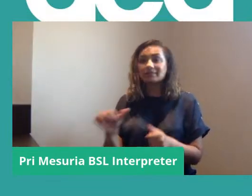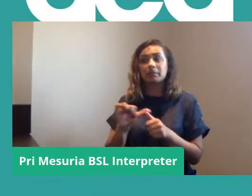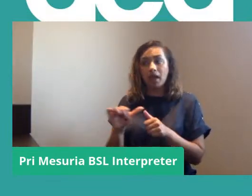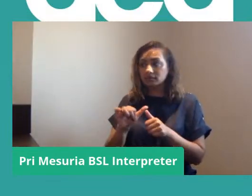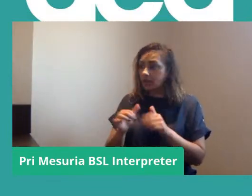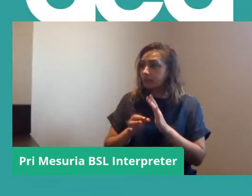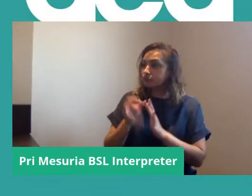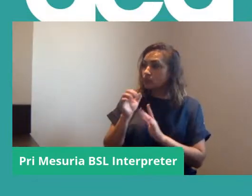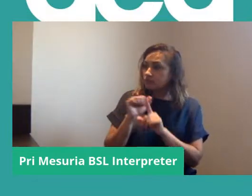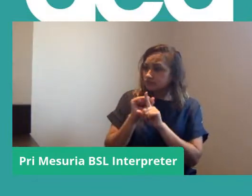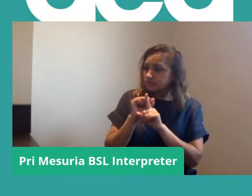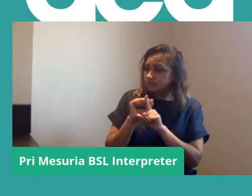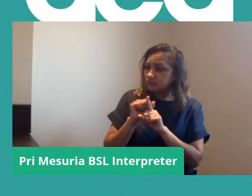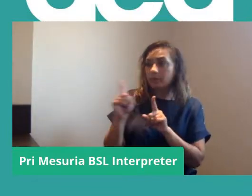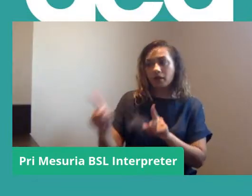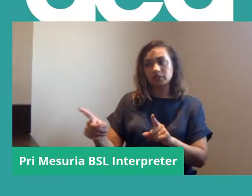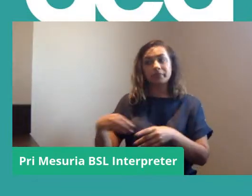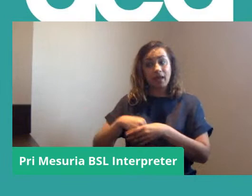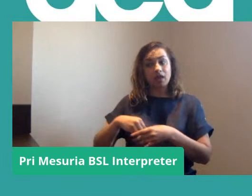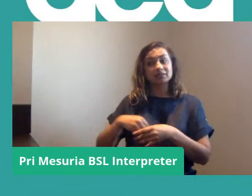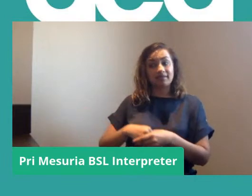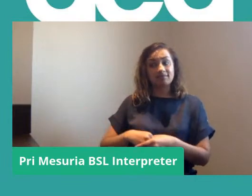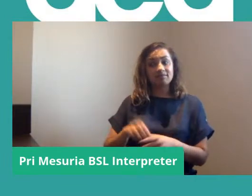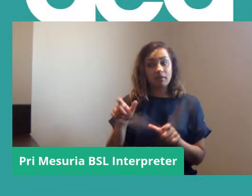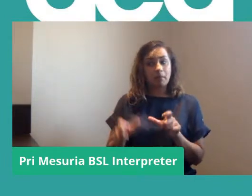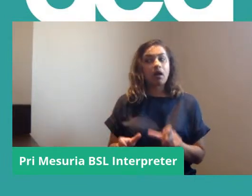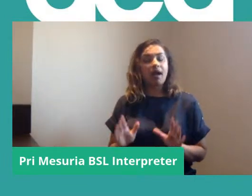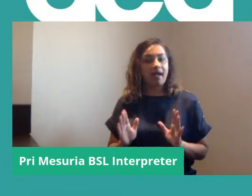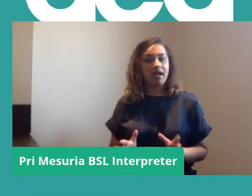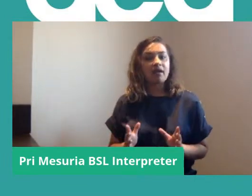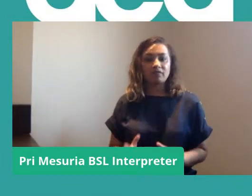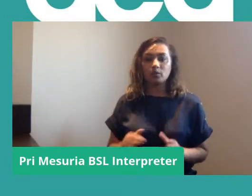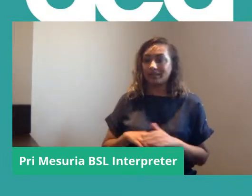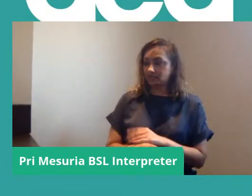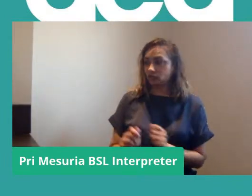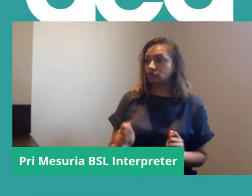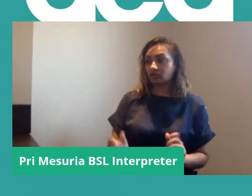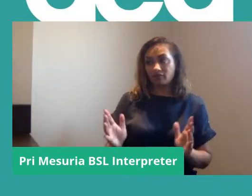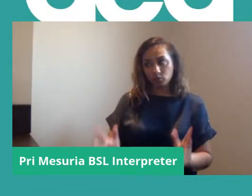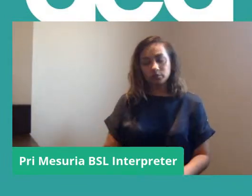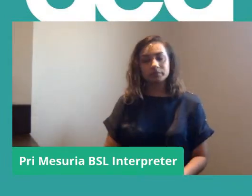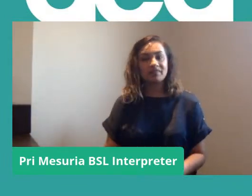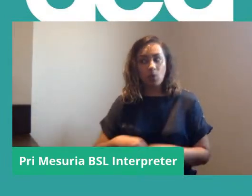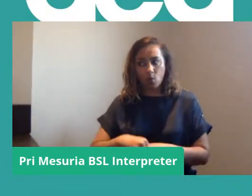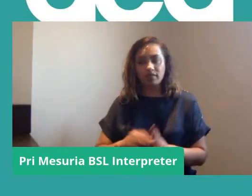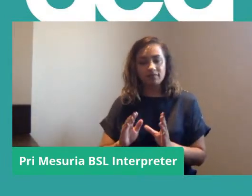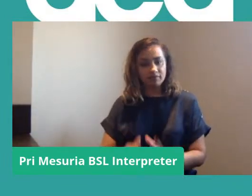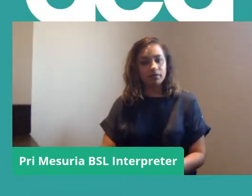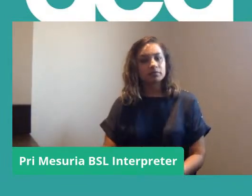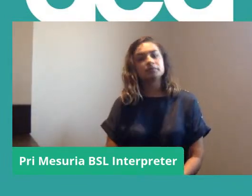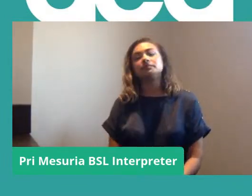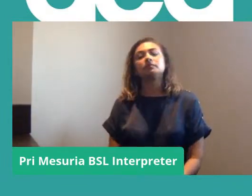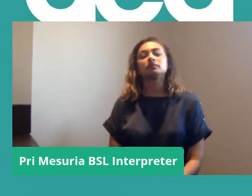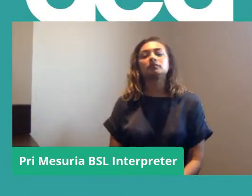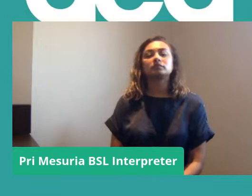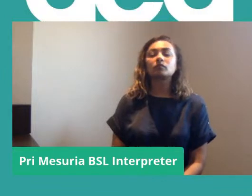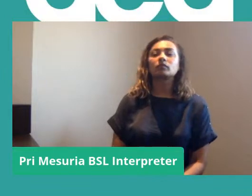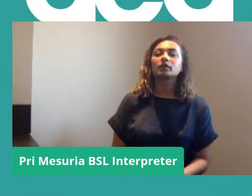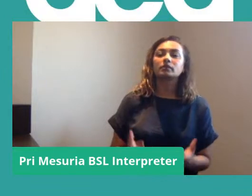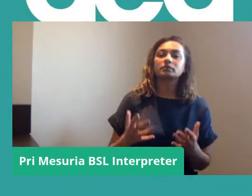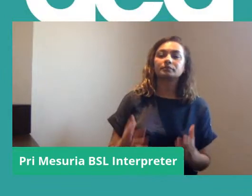they have to be active participants in that change. So to go back to Bristol,